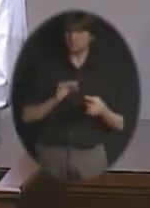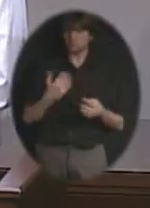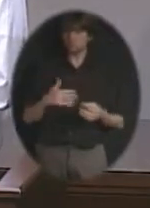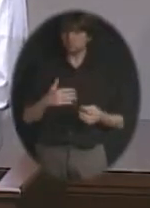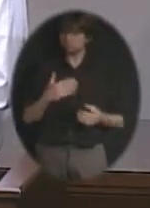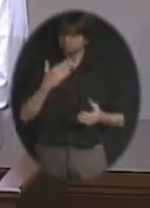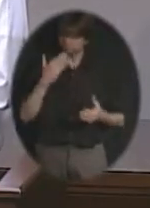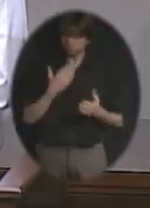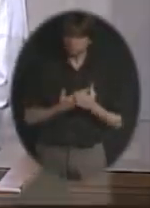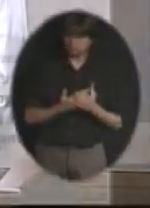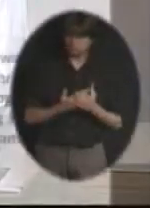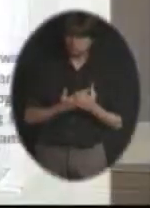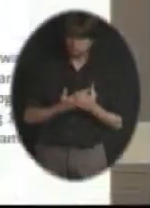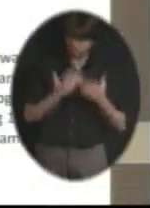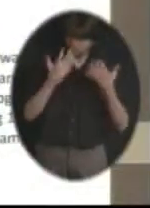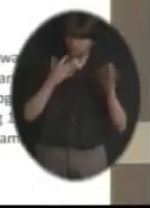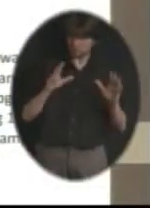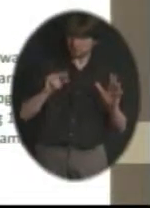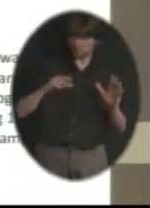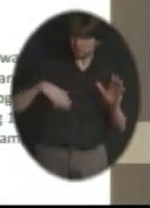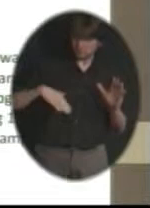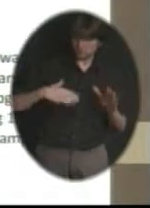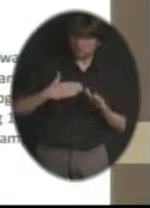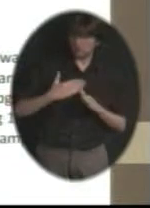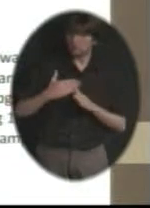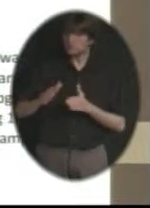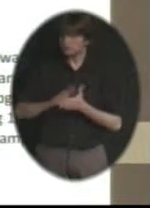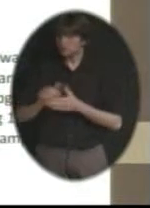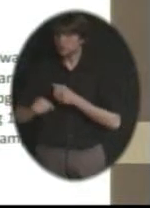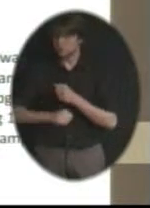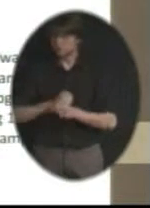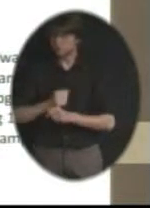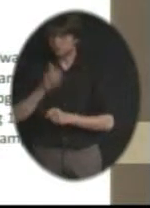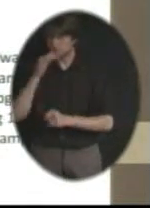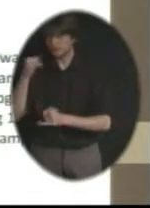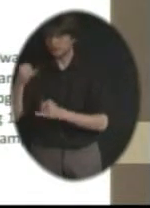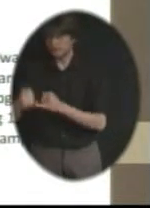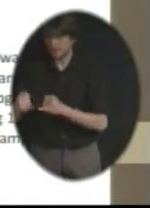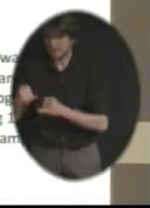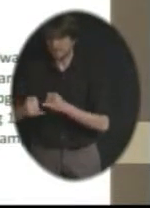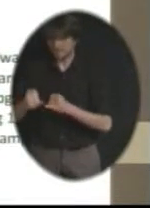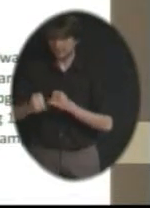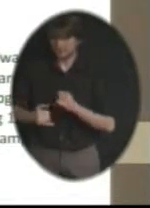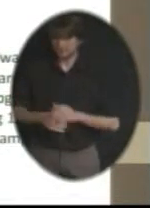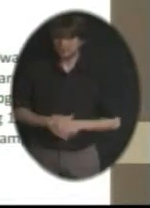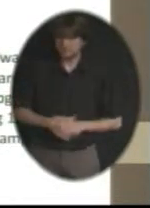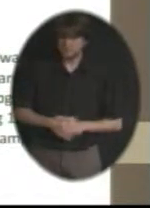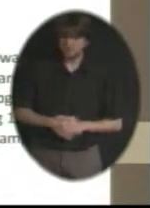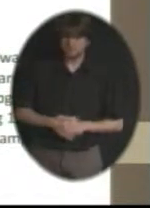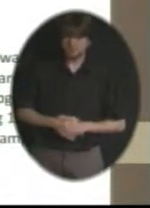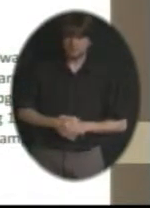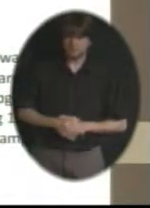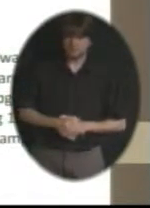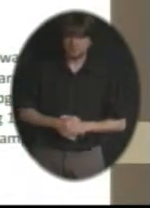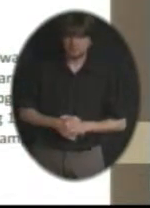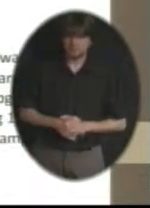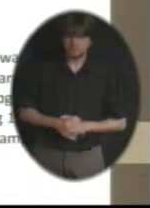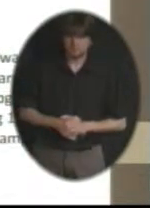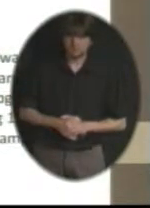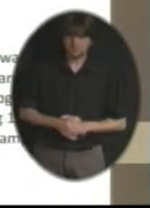We're not done with this series yet. It's going to culminate here at the end of the school year and leading into the end of the first part of June.